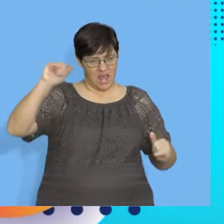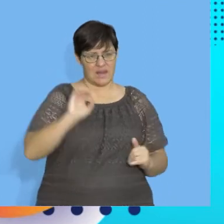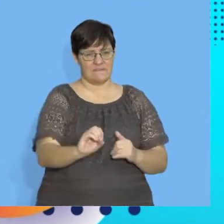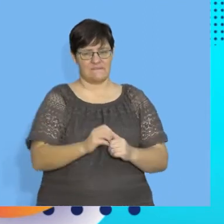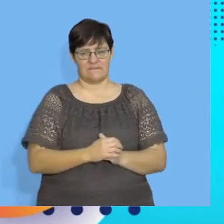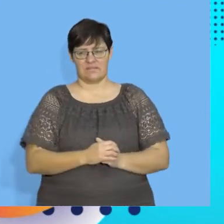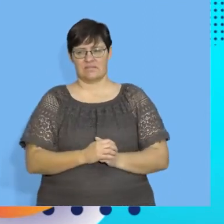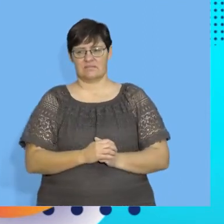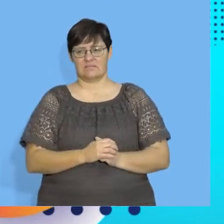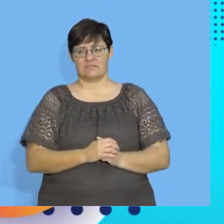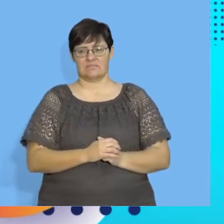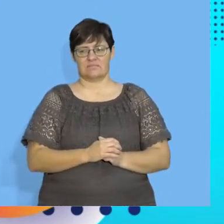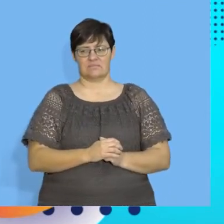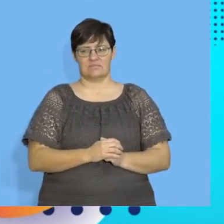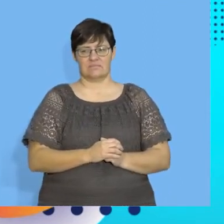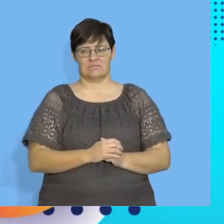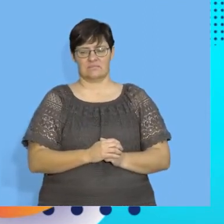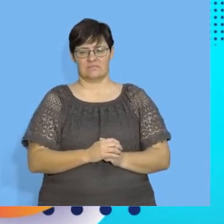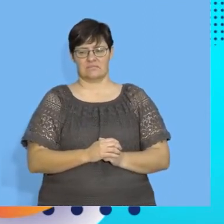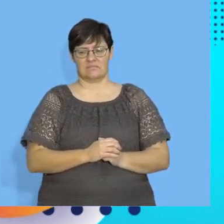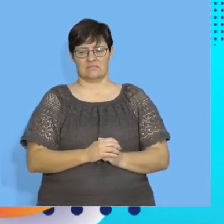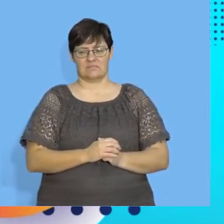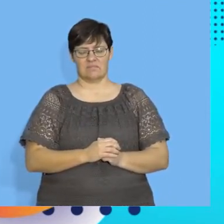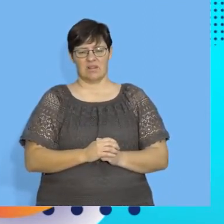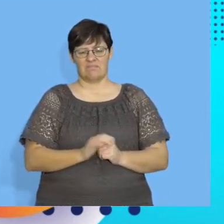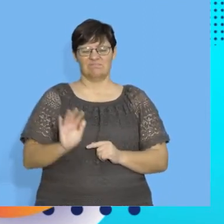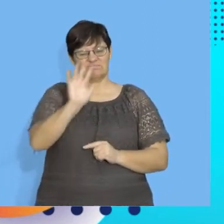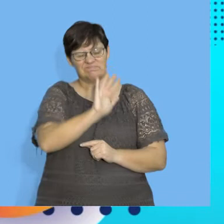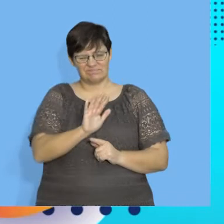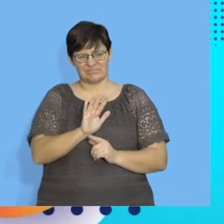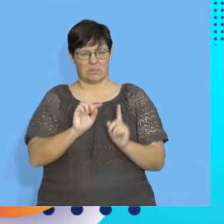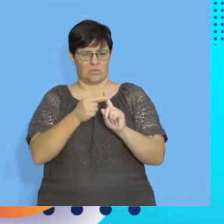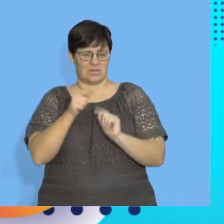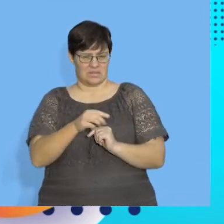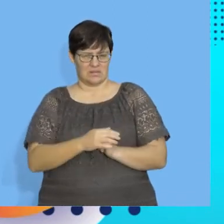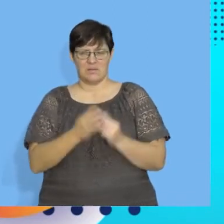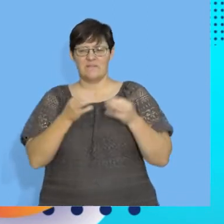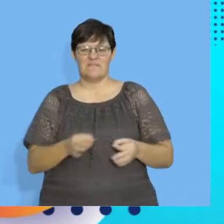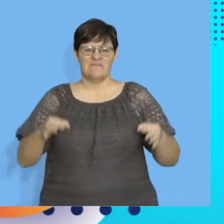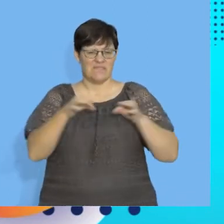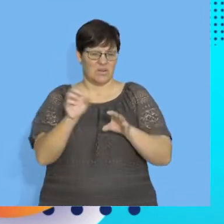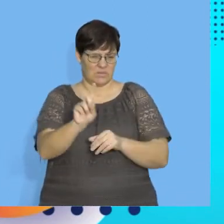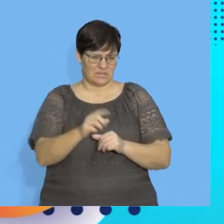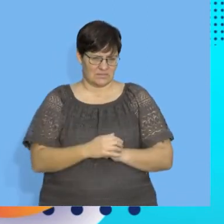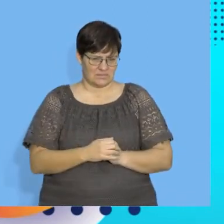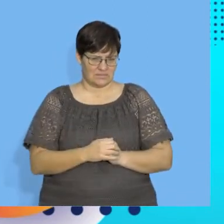which is enclustered around those points. What is your value?